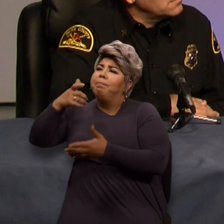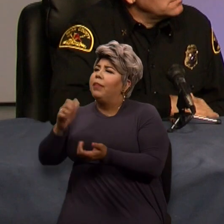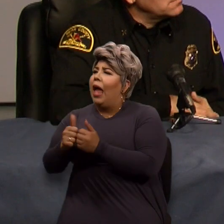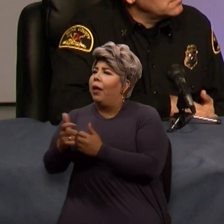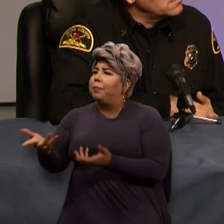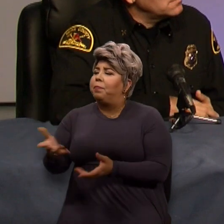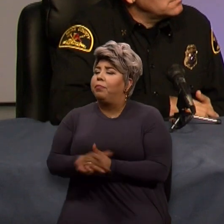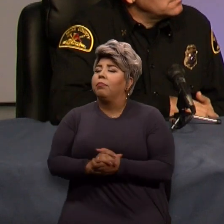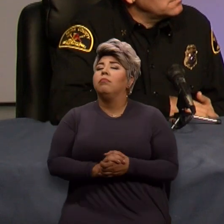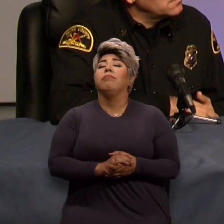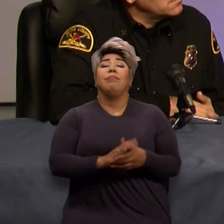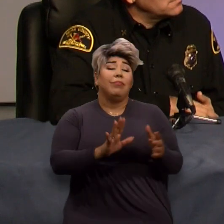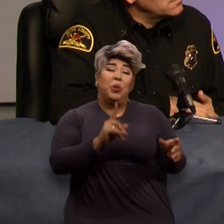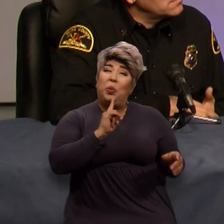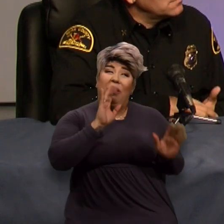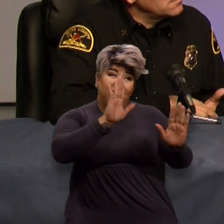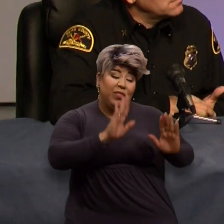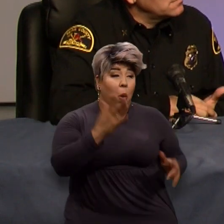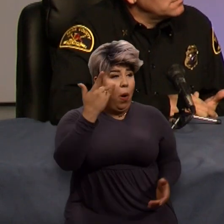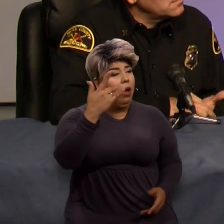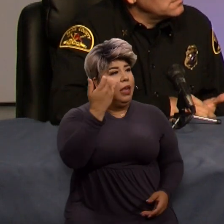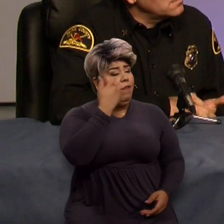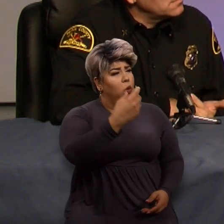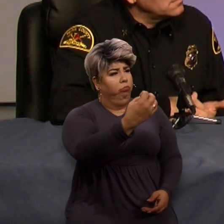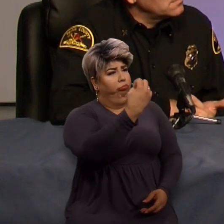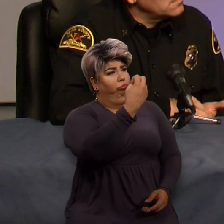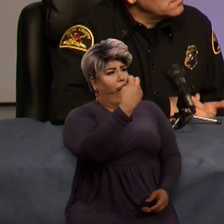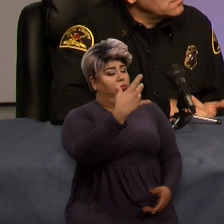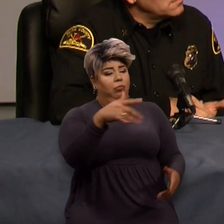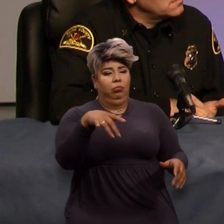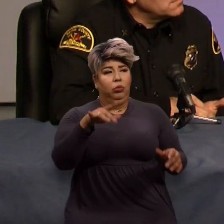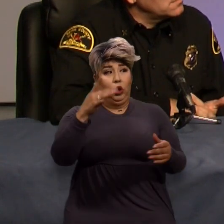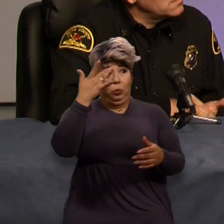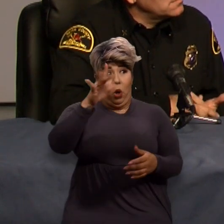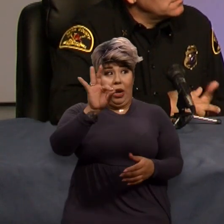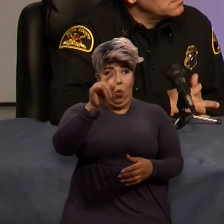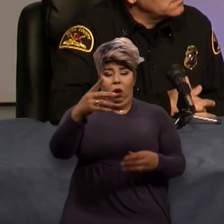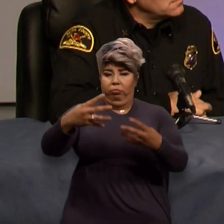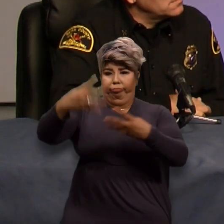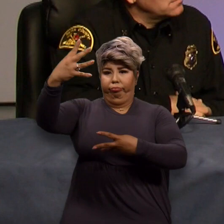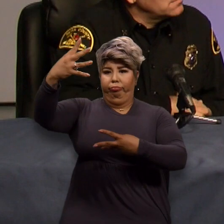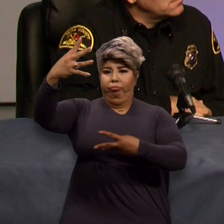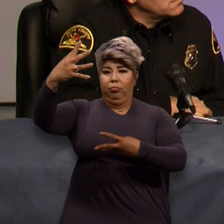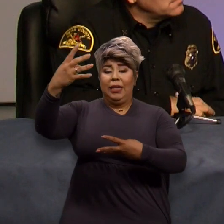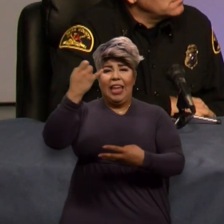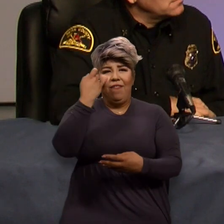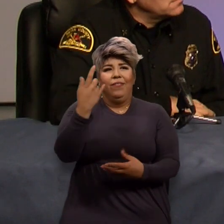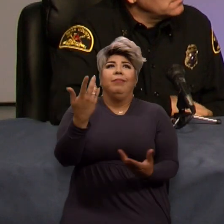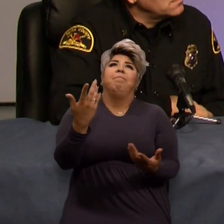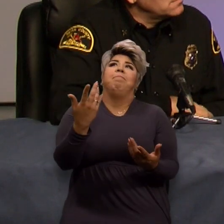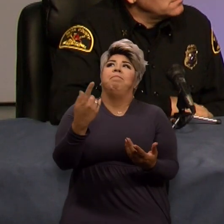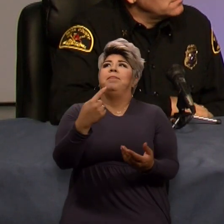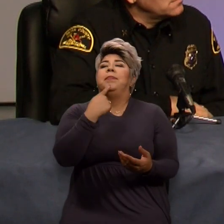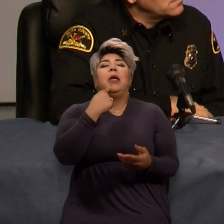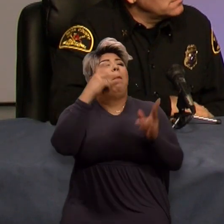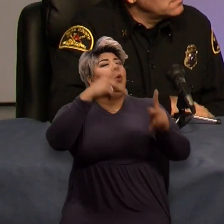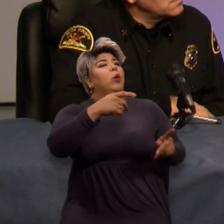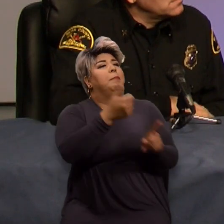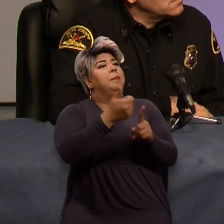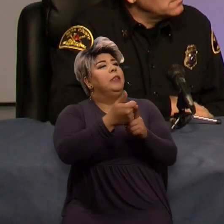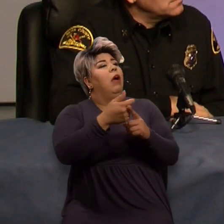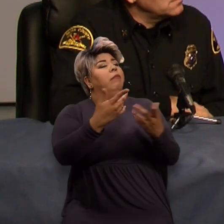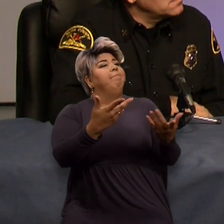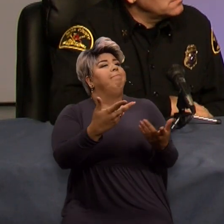whatever you tell us, it pops up in front of us if you have the profile, if there's any type of alert. So say you're a hearing impaired person,